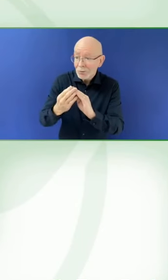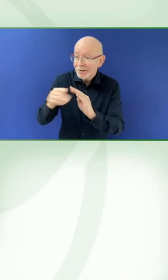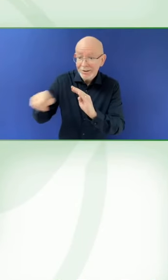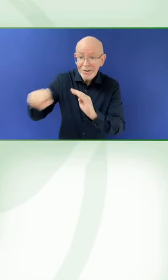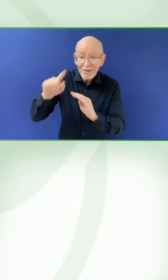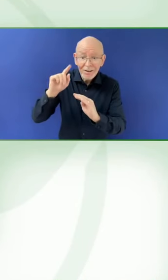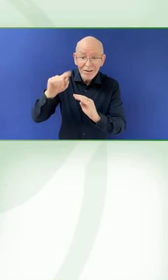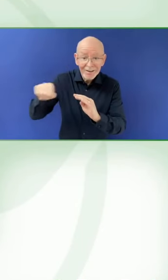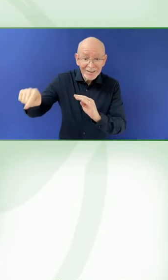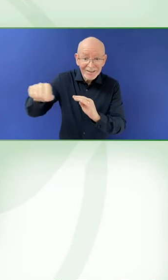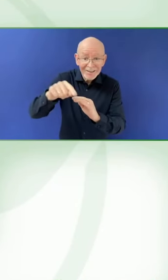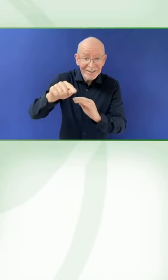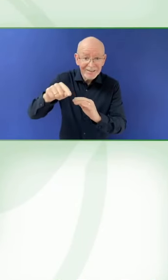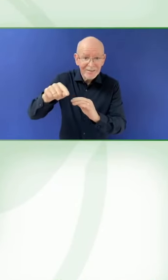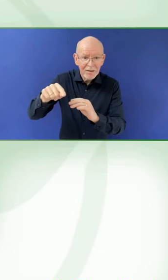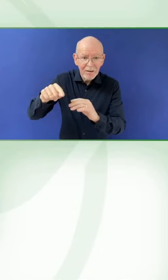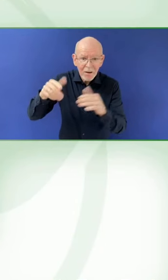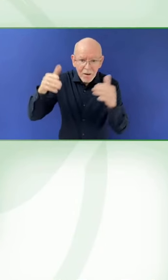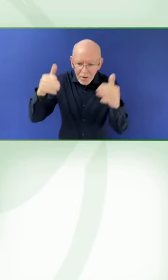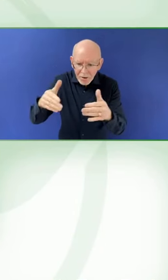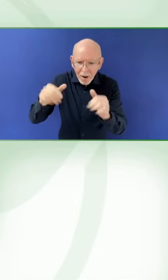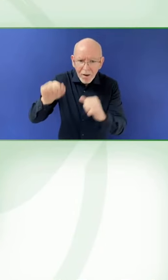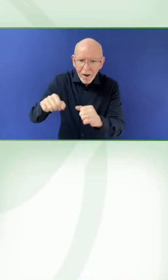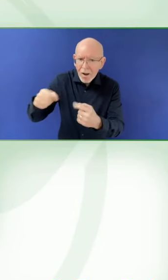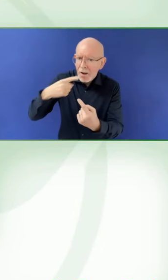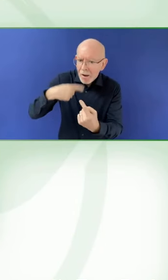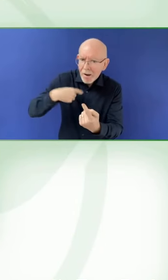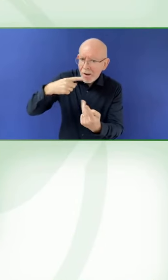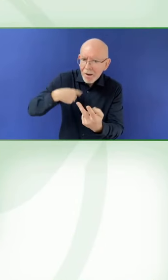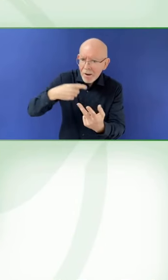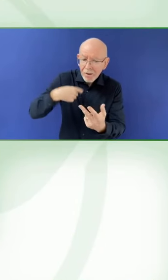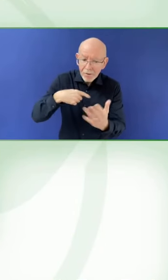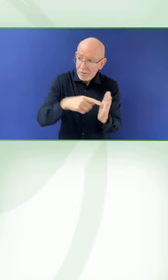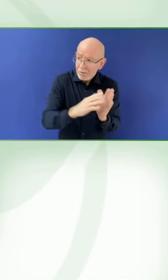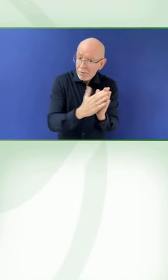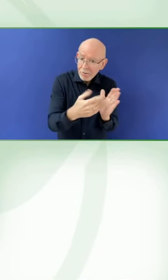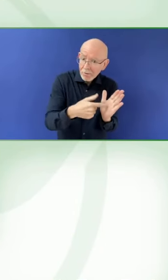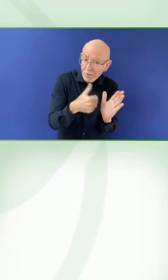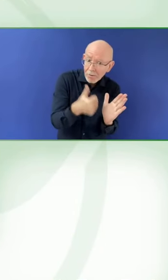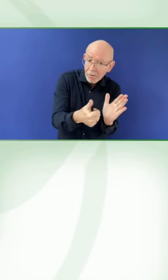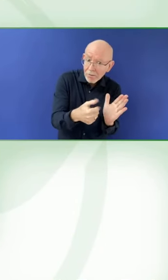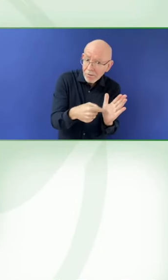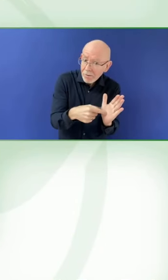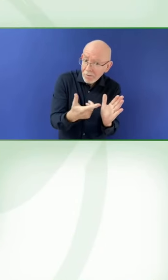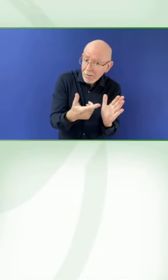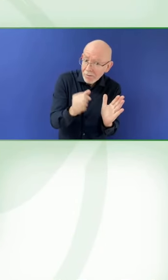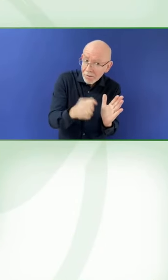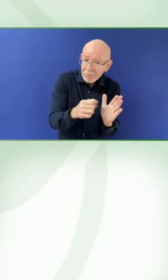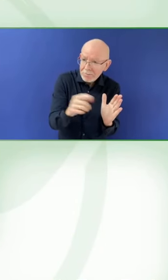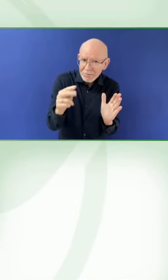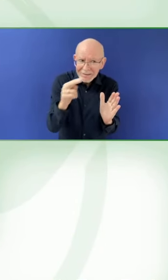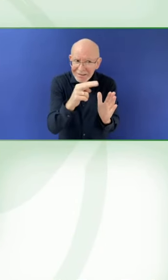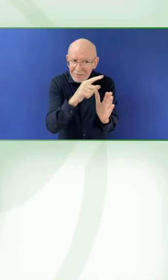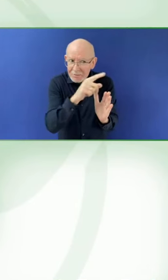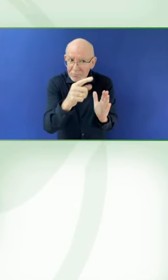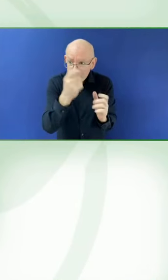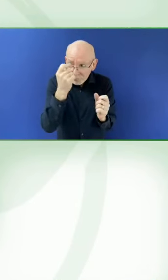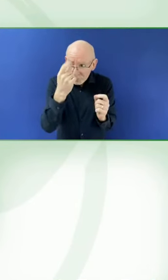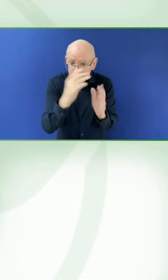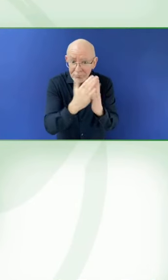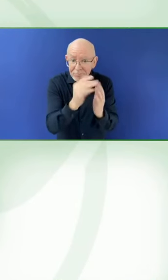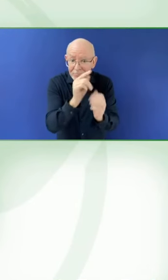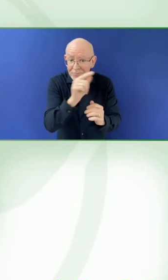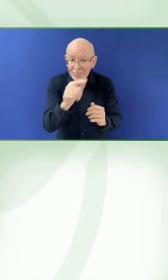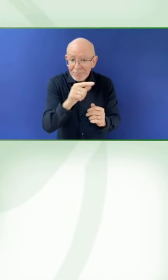It is very important for Deaf children to have story books that are accessible in two languages to help them